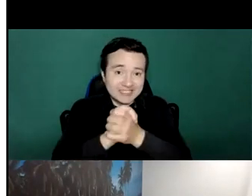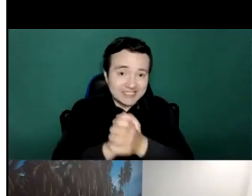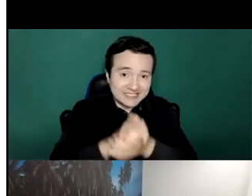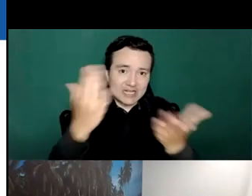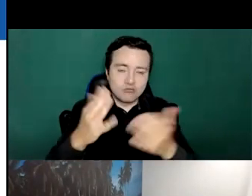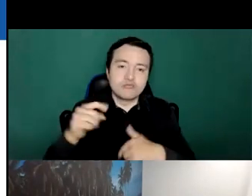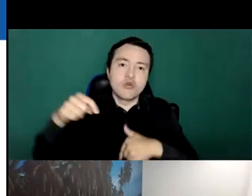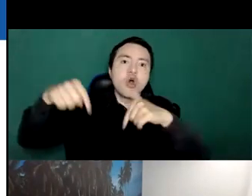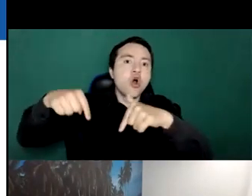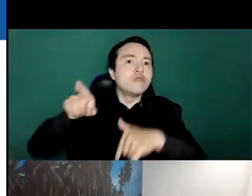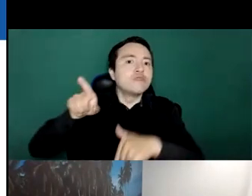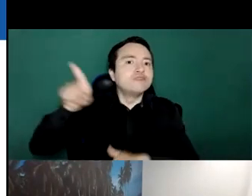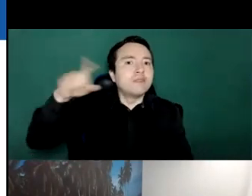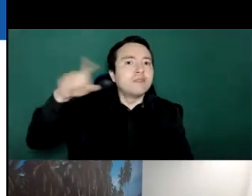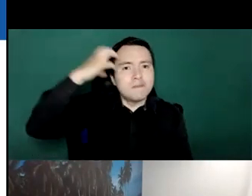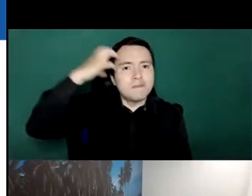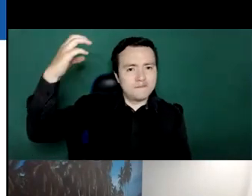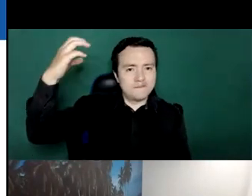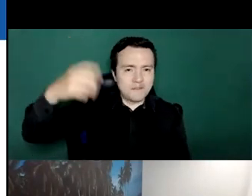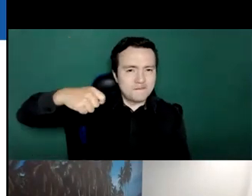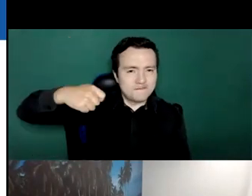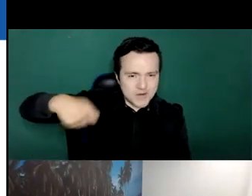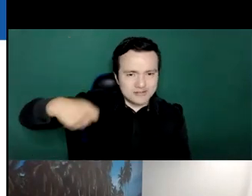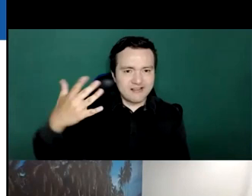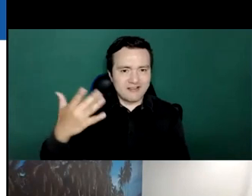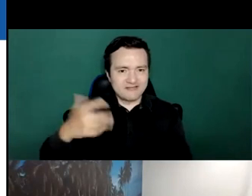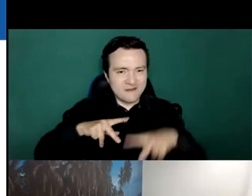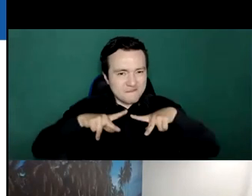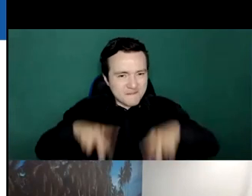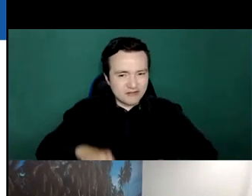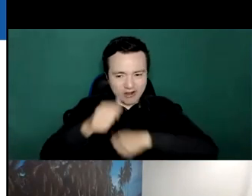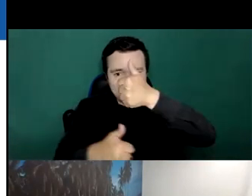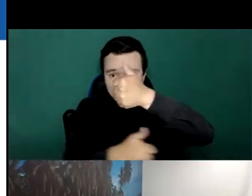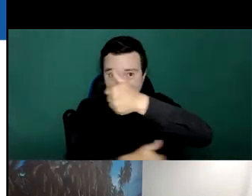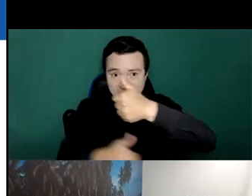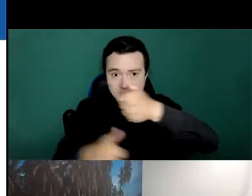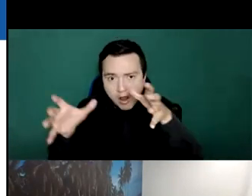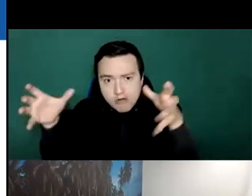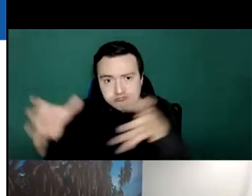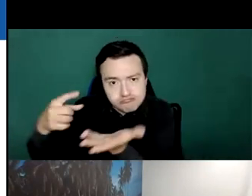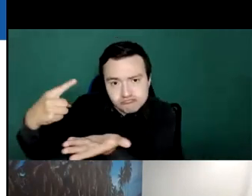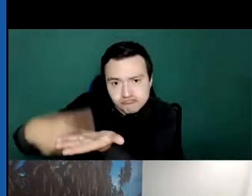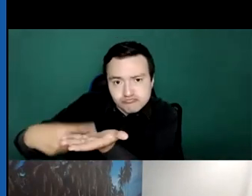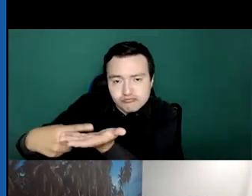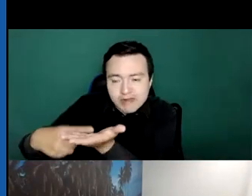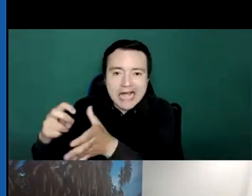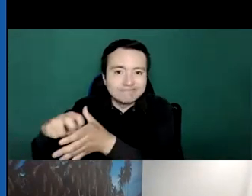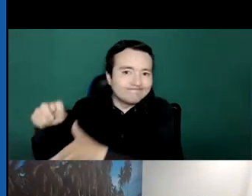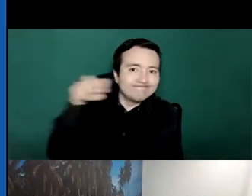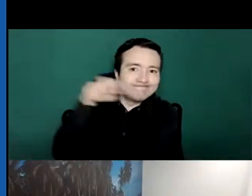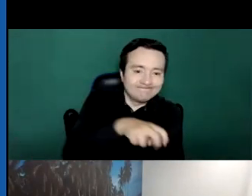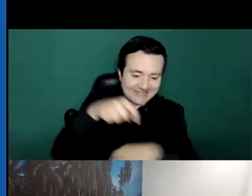or rather he sends his regards he apologizes for not being here but this is a very important forum and I